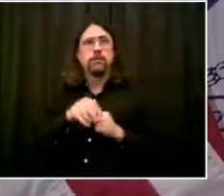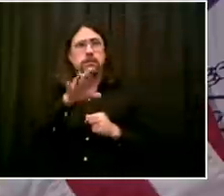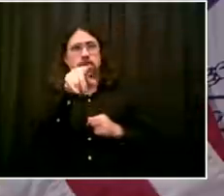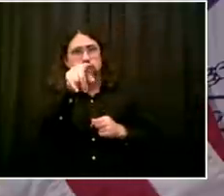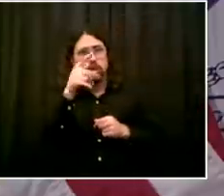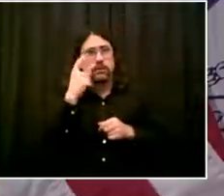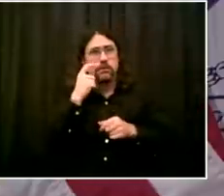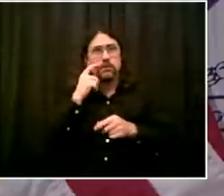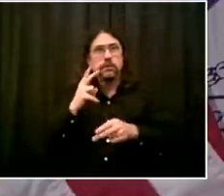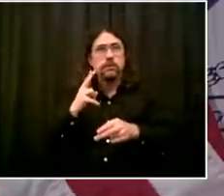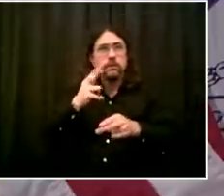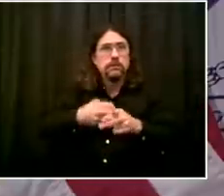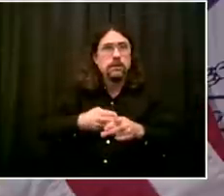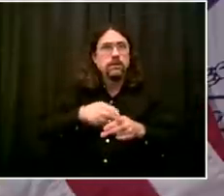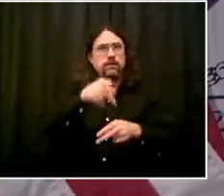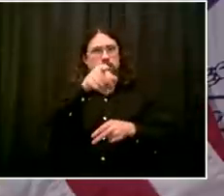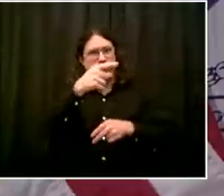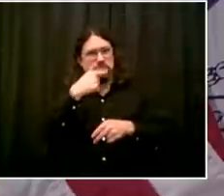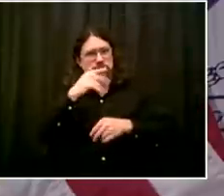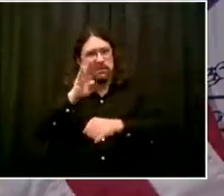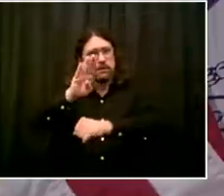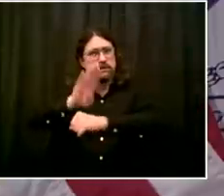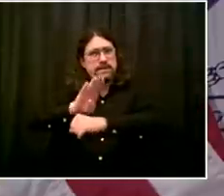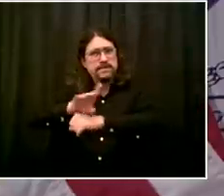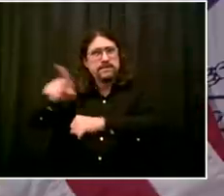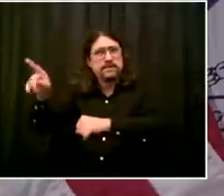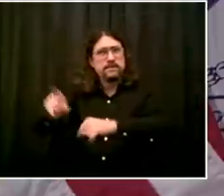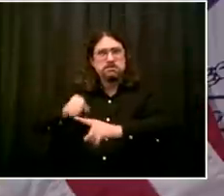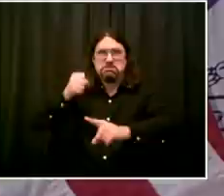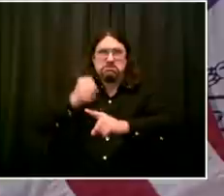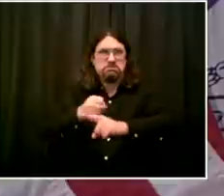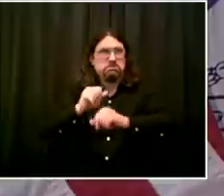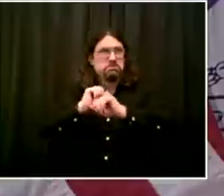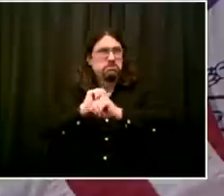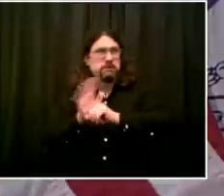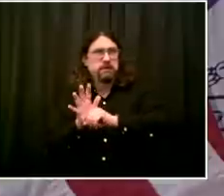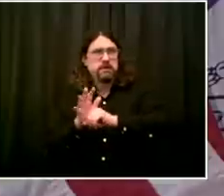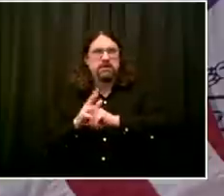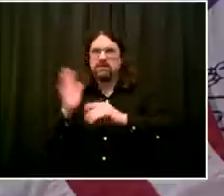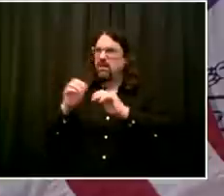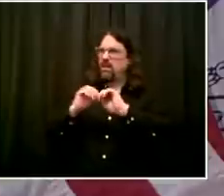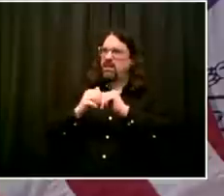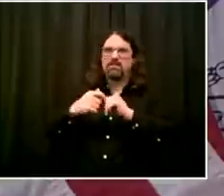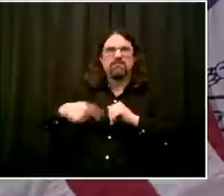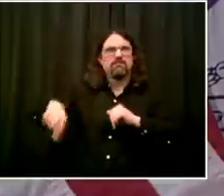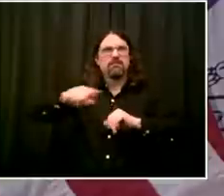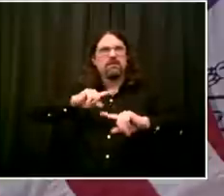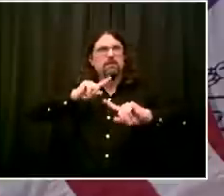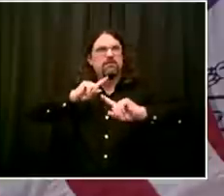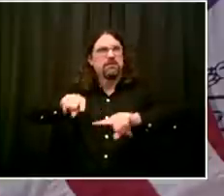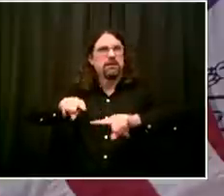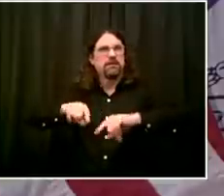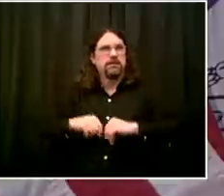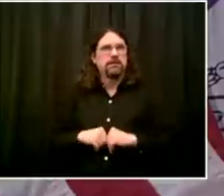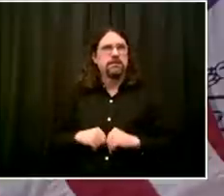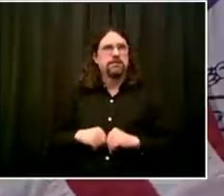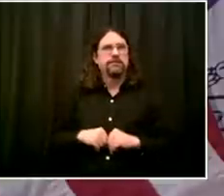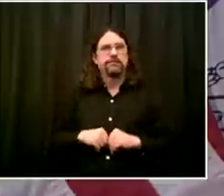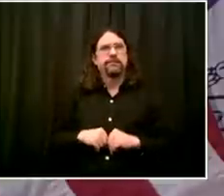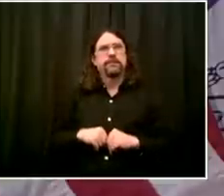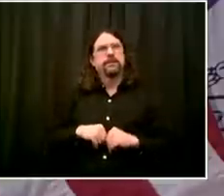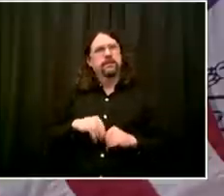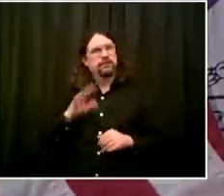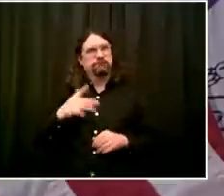and maximize the impact in containing things there rather than having to have something affect all of us. So you